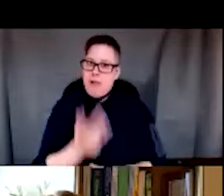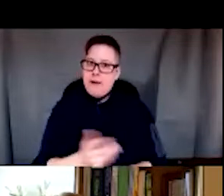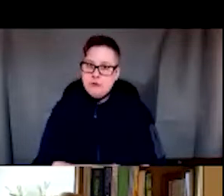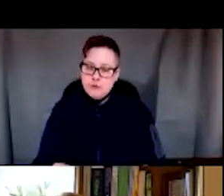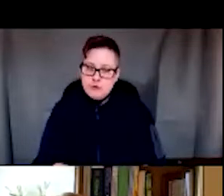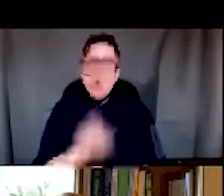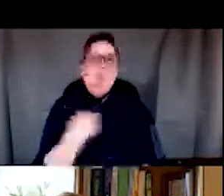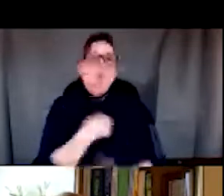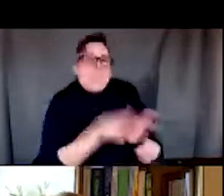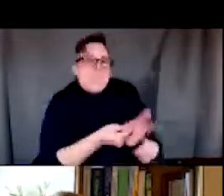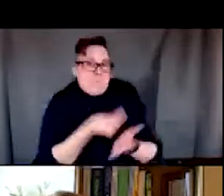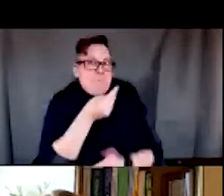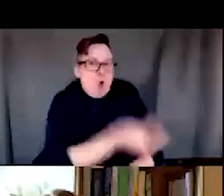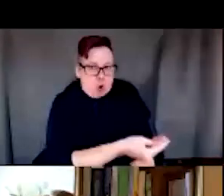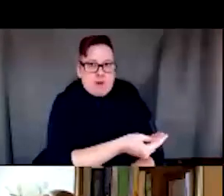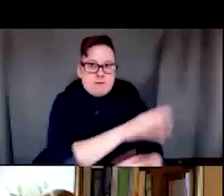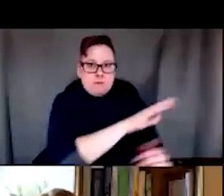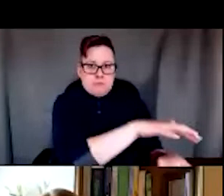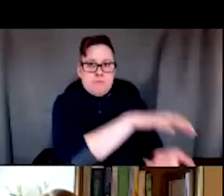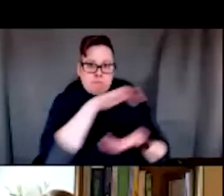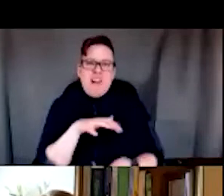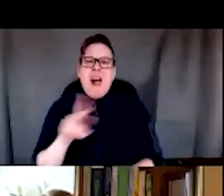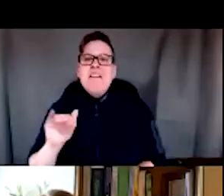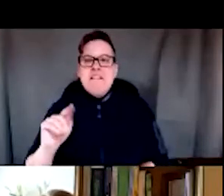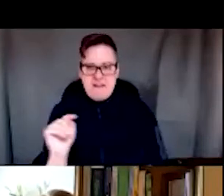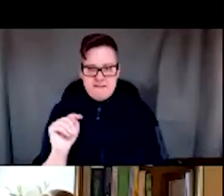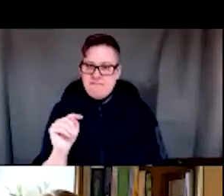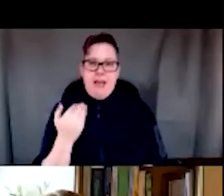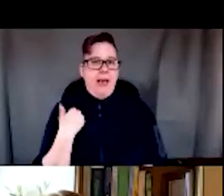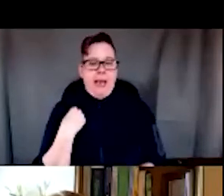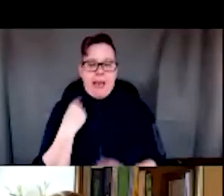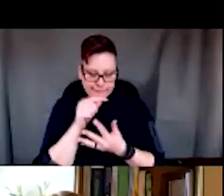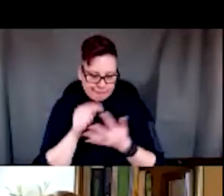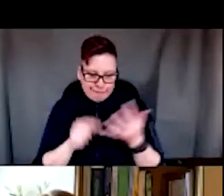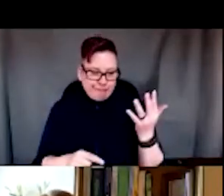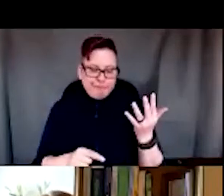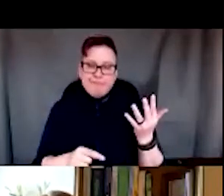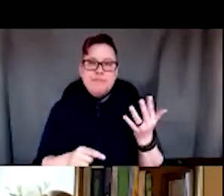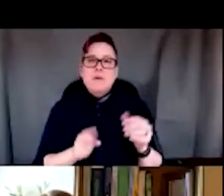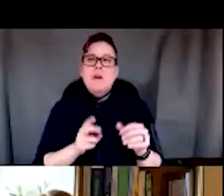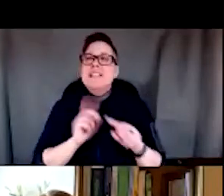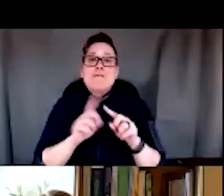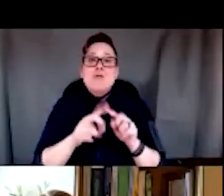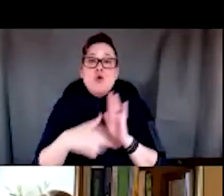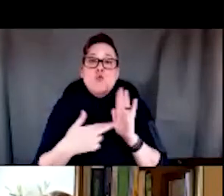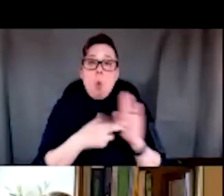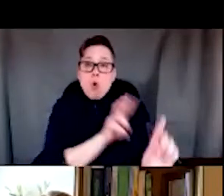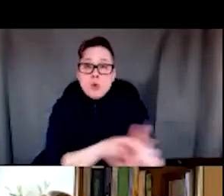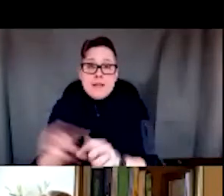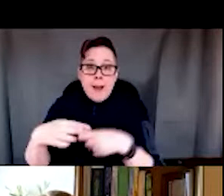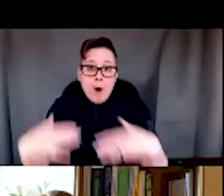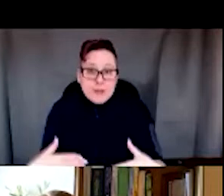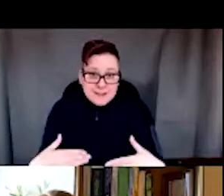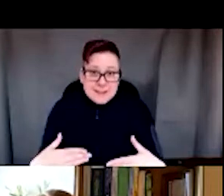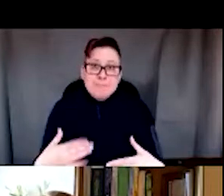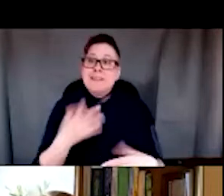we purchased the simulation kit with all of the sort of participant roles in the different areas of the